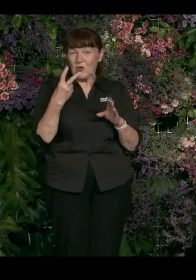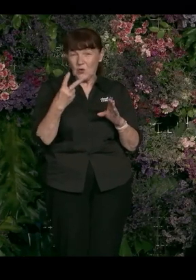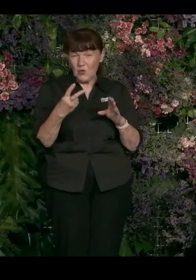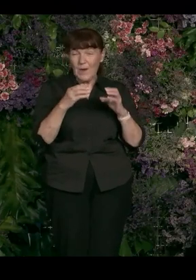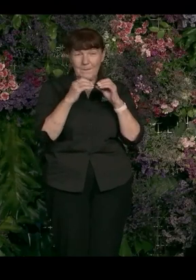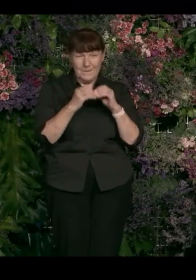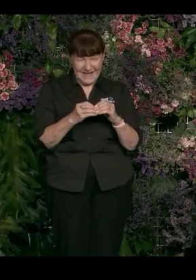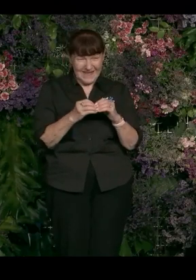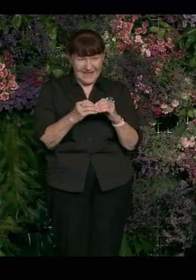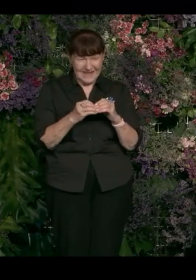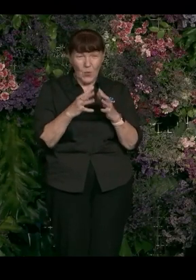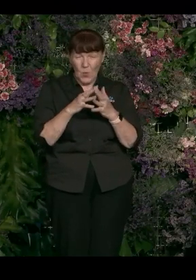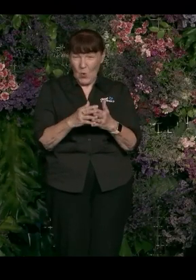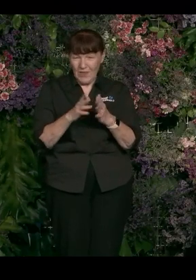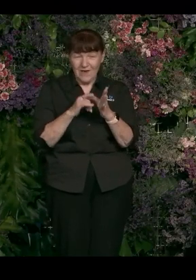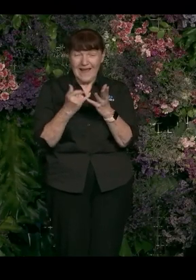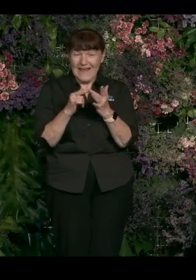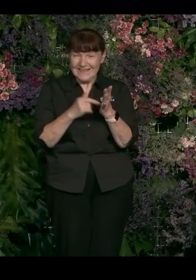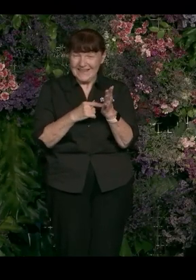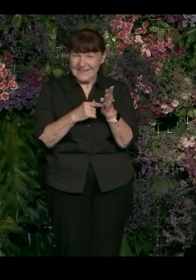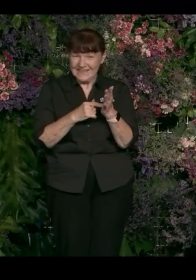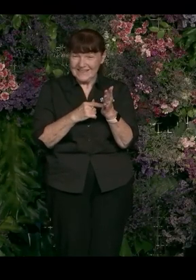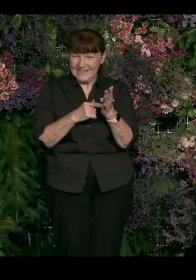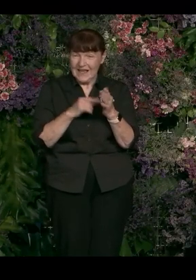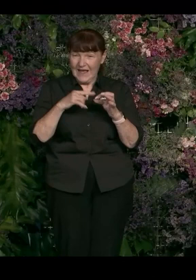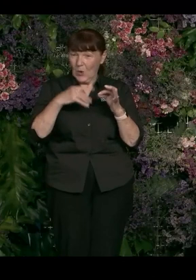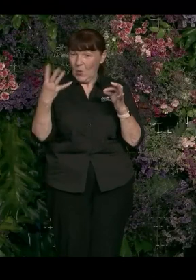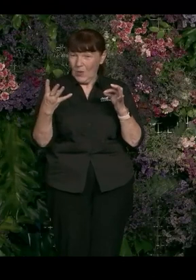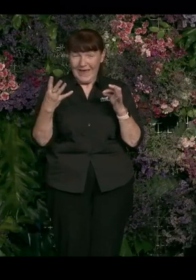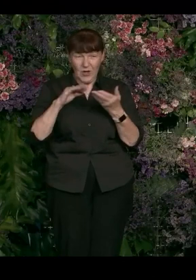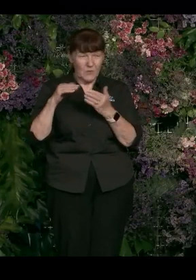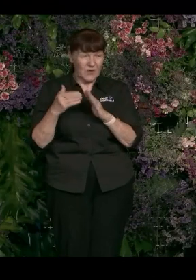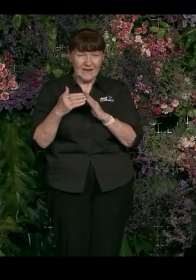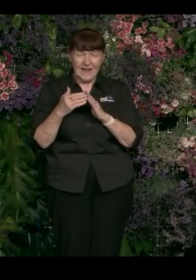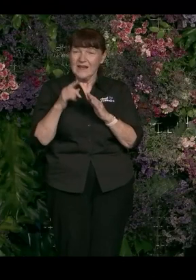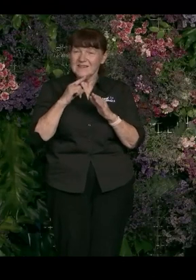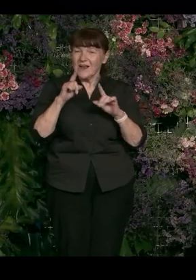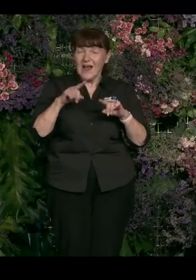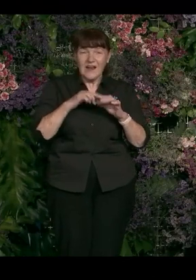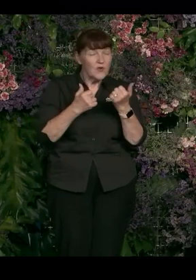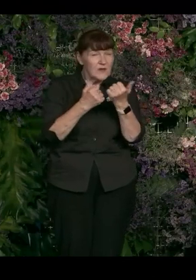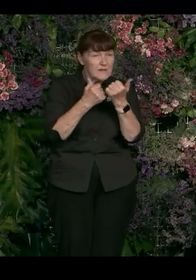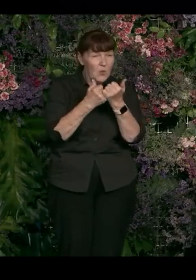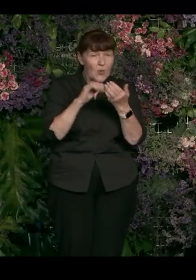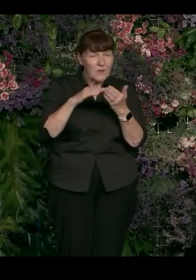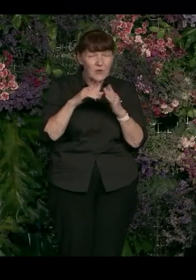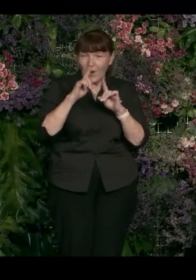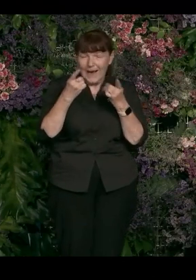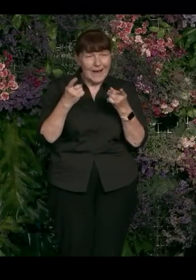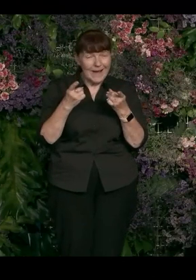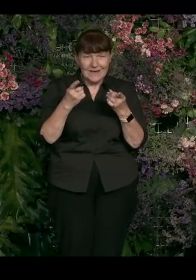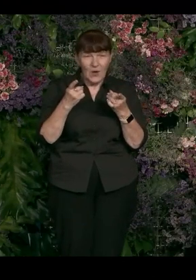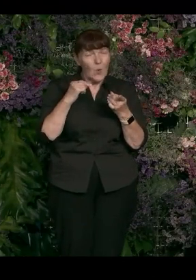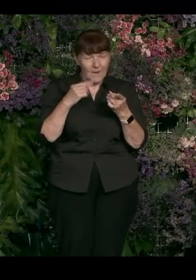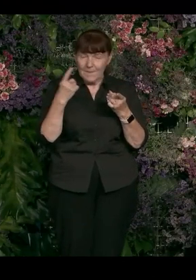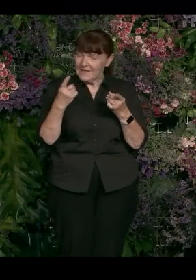to Merrill Lynch. But I tracked it as a business, and I said to Merrill from the very beginning, I can't do this if you don't support the community. We have to